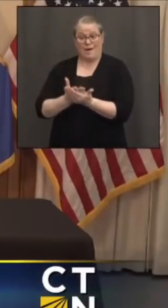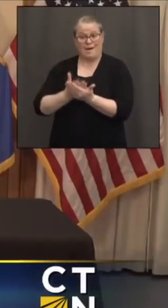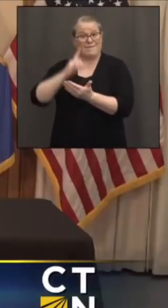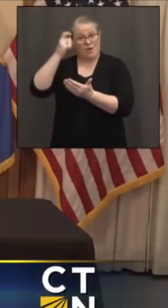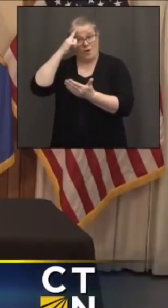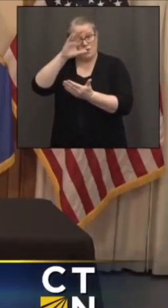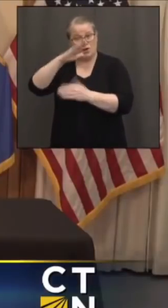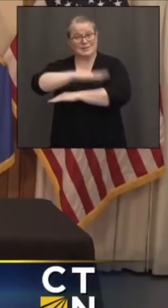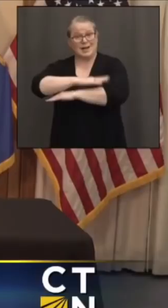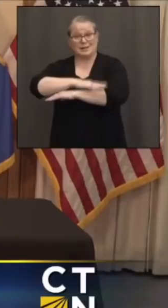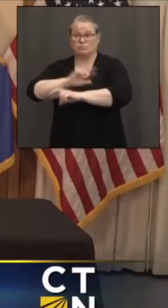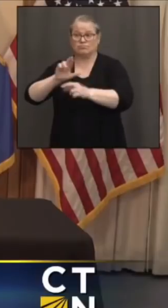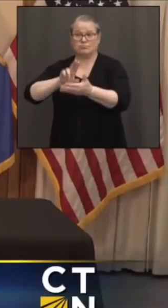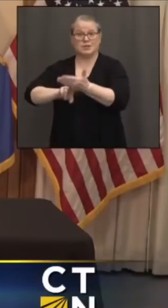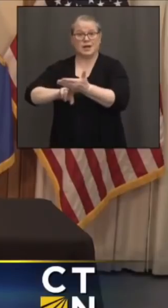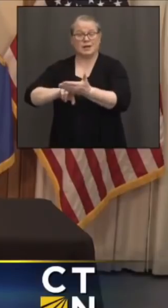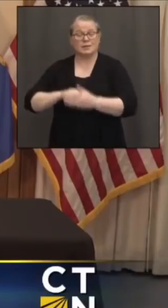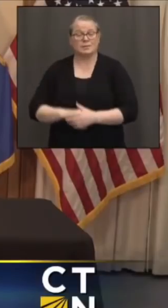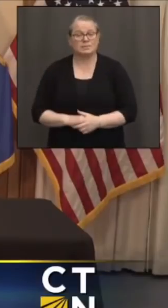Okay. Thanks a lot.